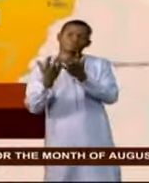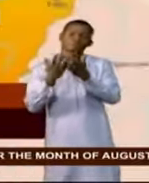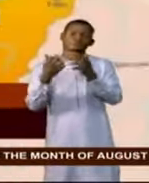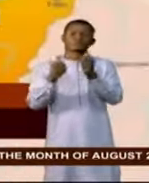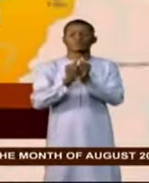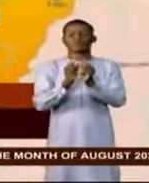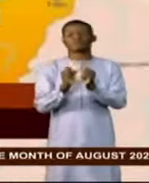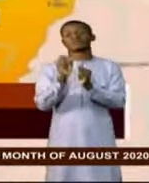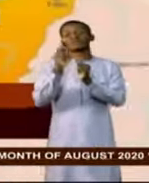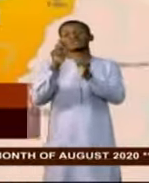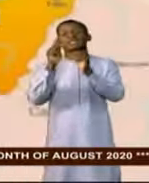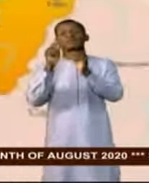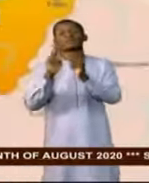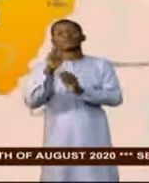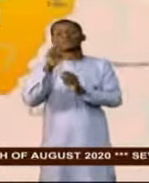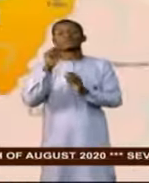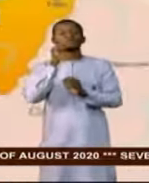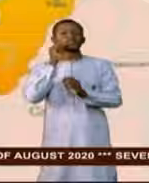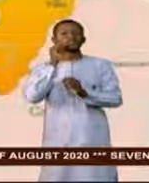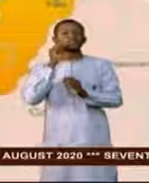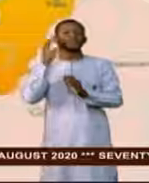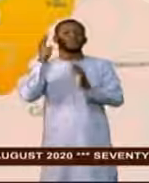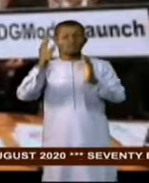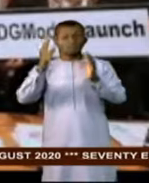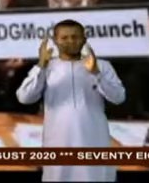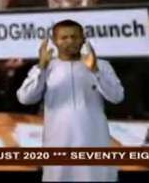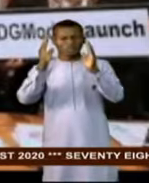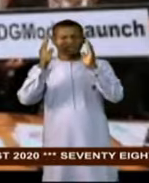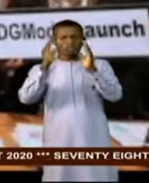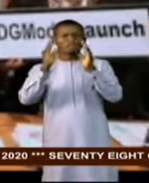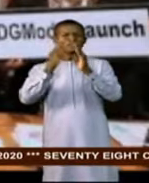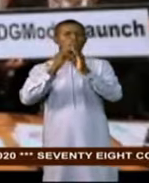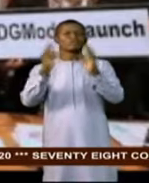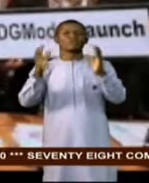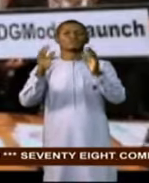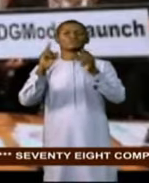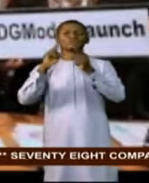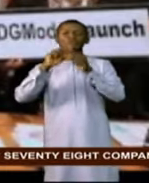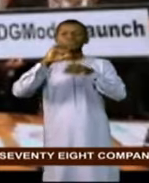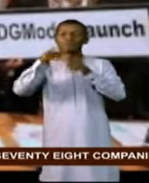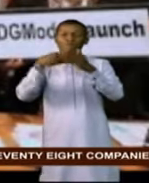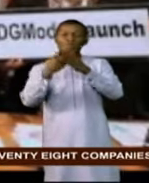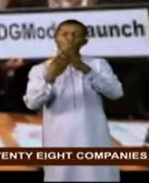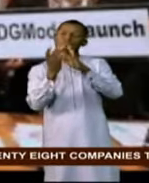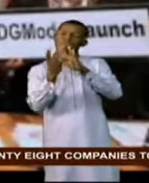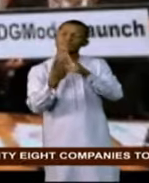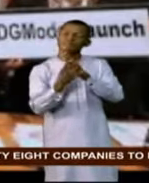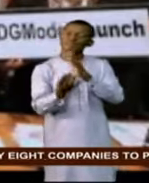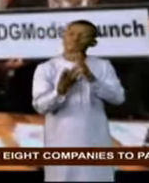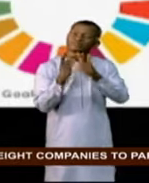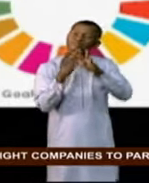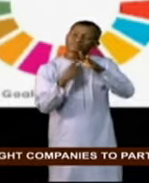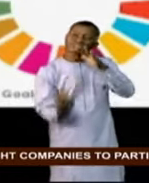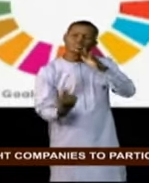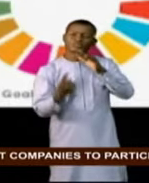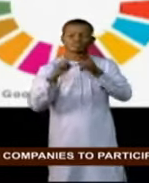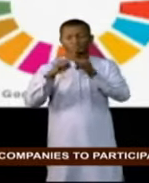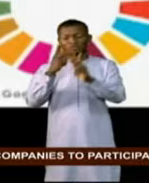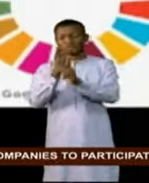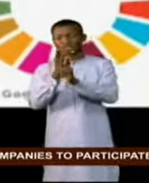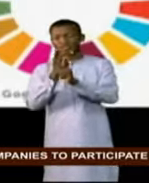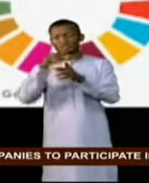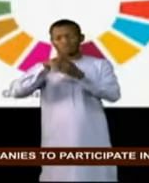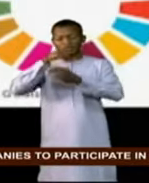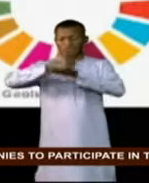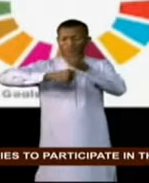trade-offs, Nigeria will pay greater attention to interlinkages and mainstream sustainability assessment in the